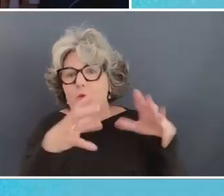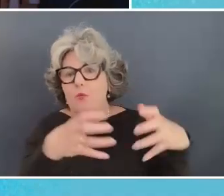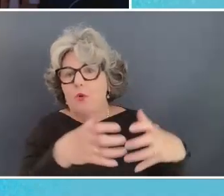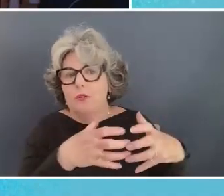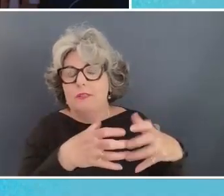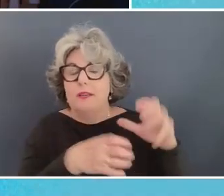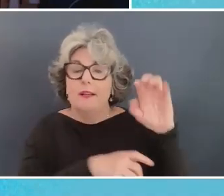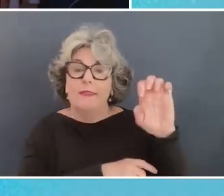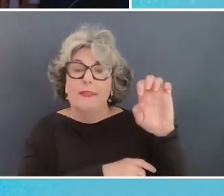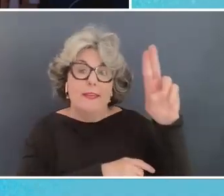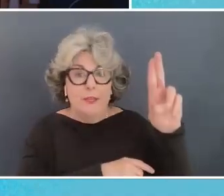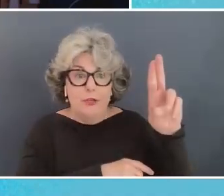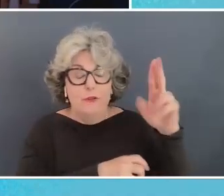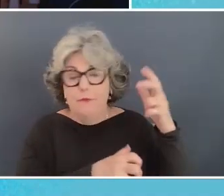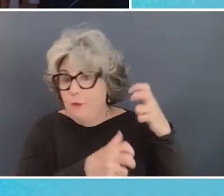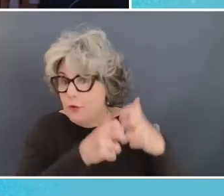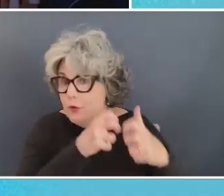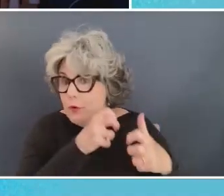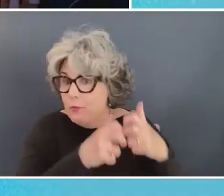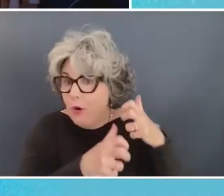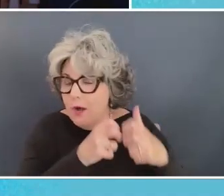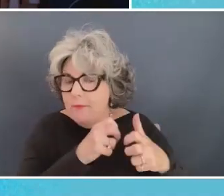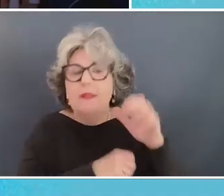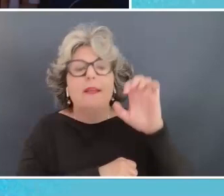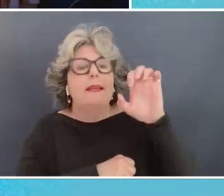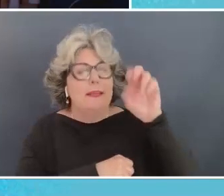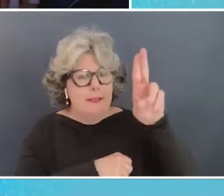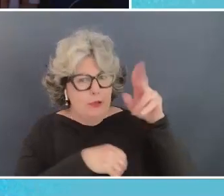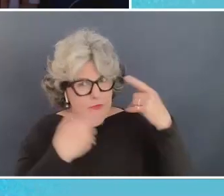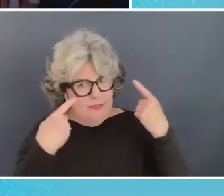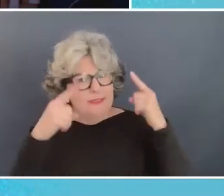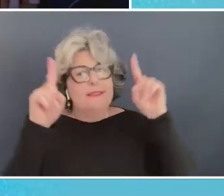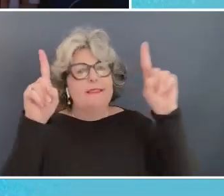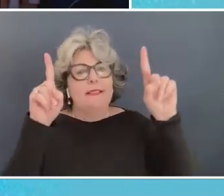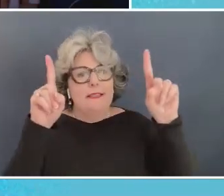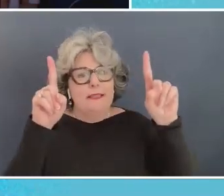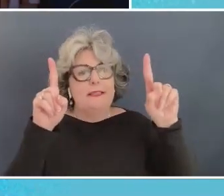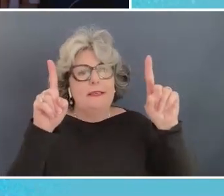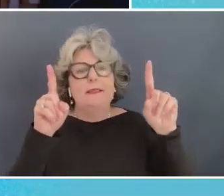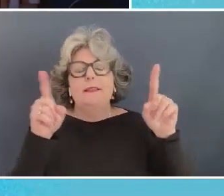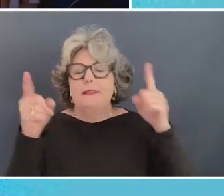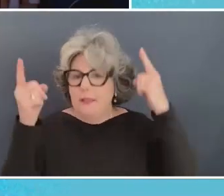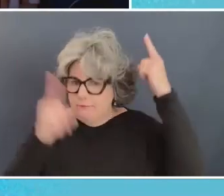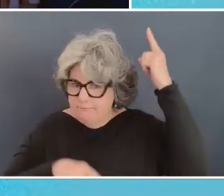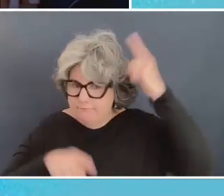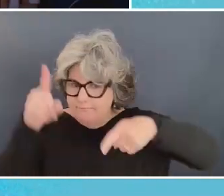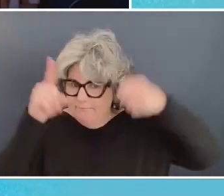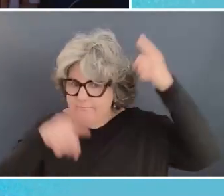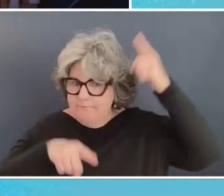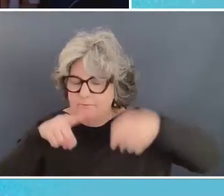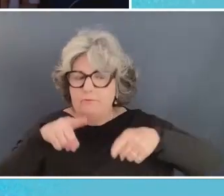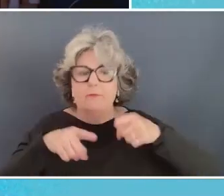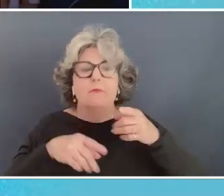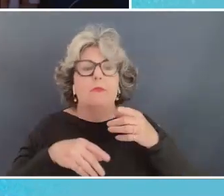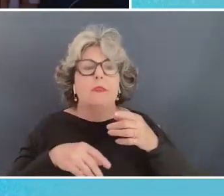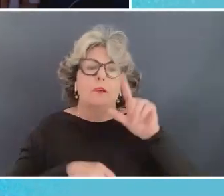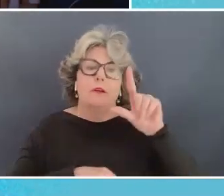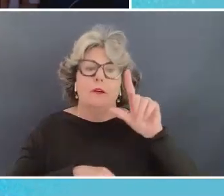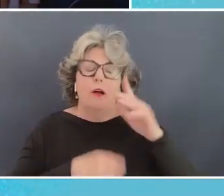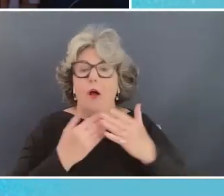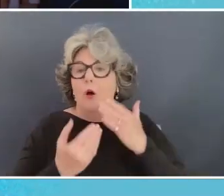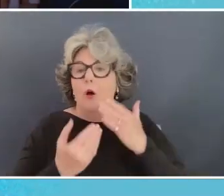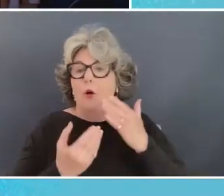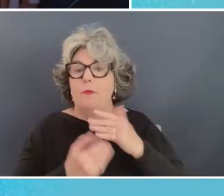the eu for all its problems is it does succeed in brokering compromises between 20 you know